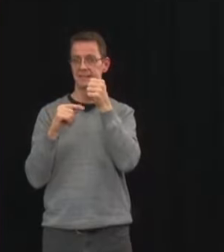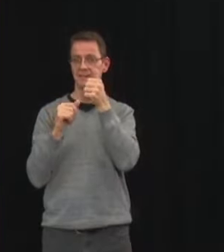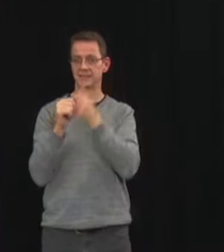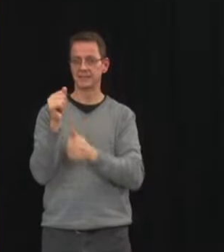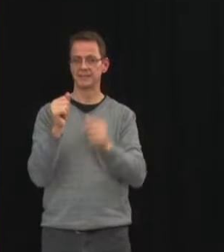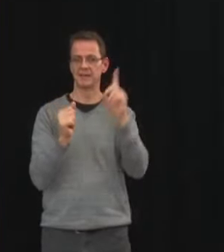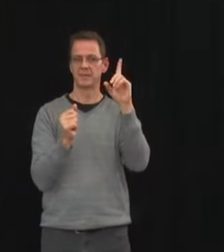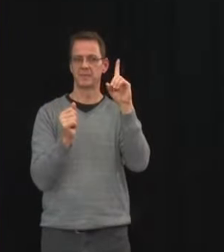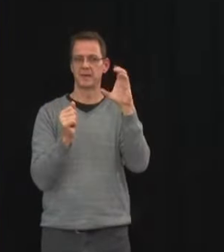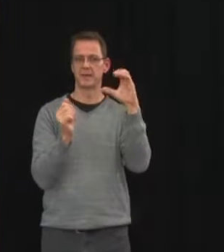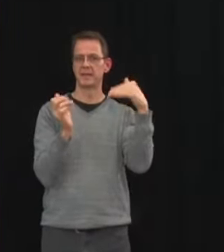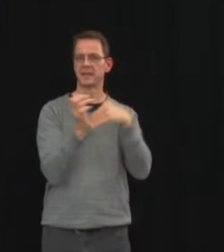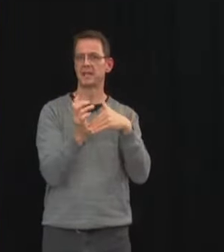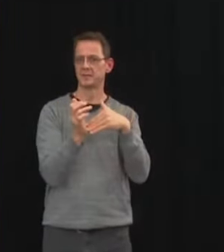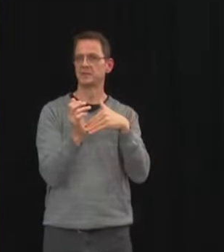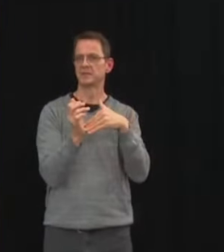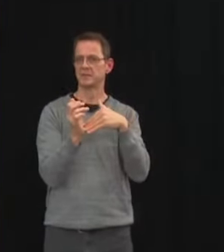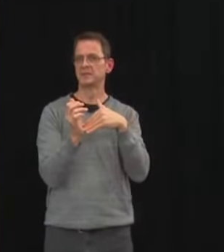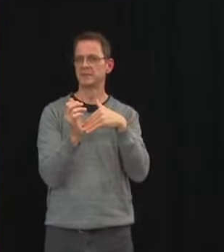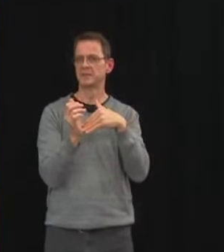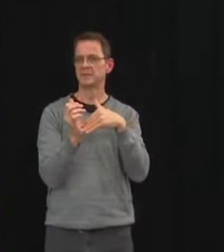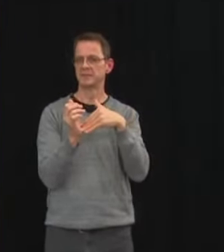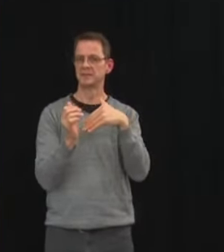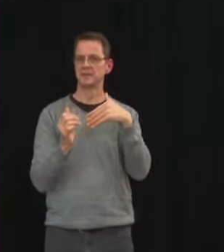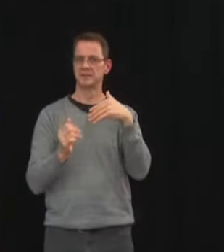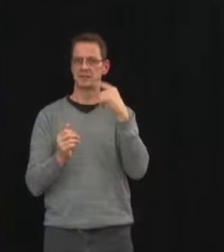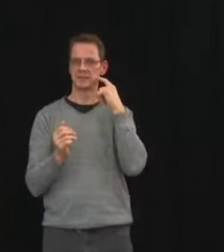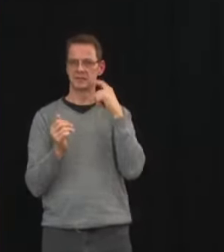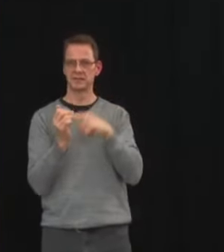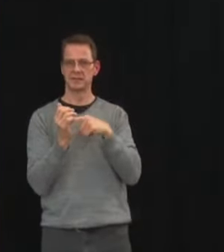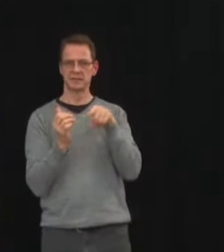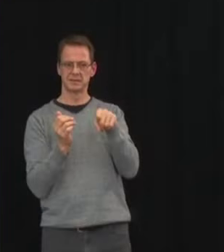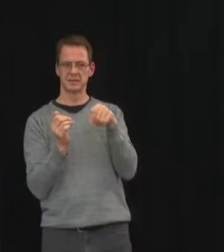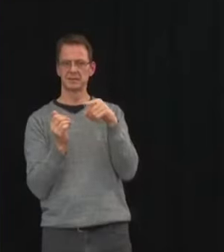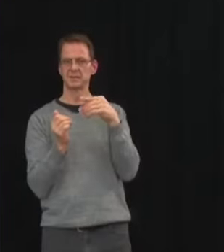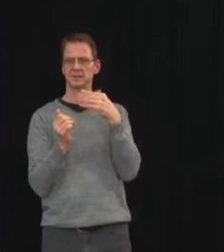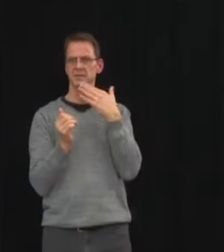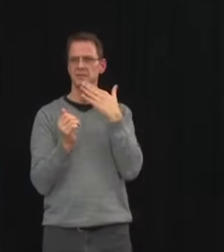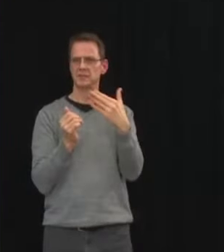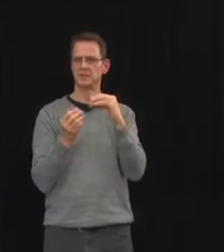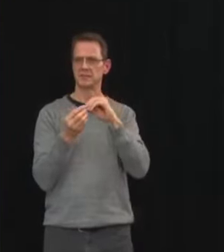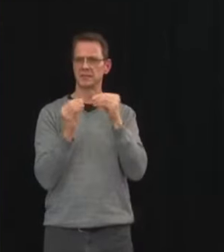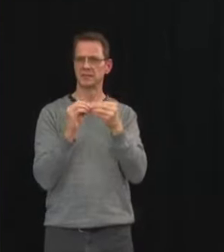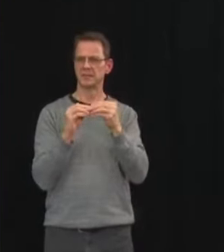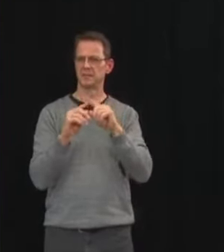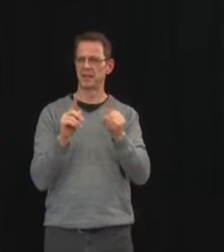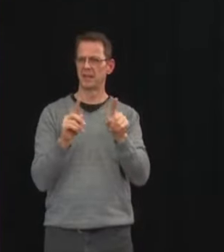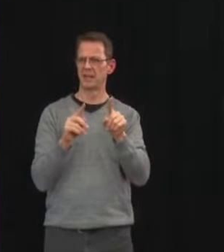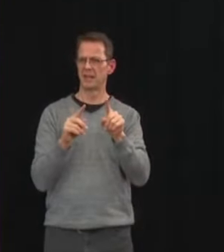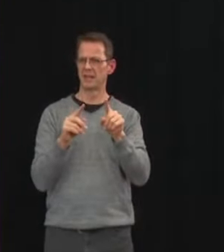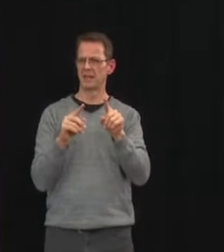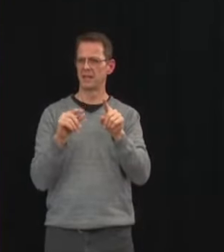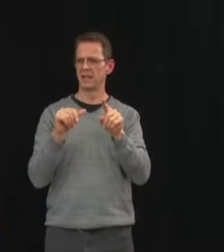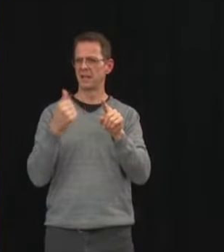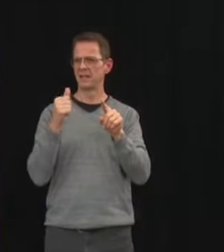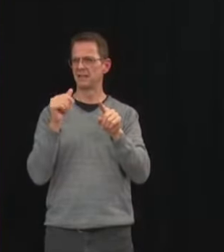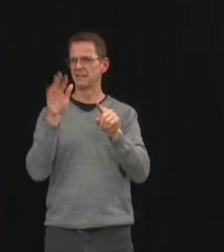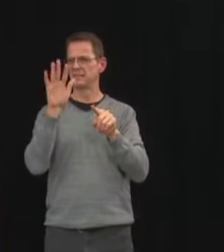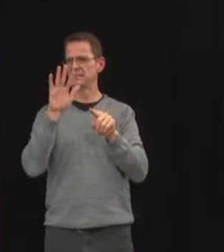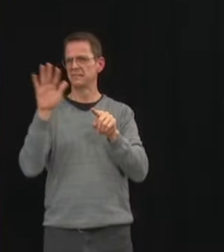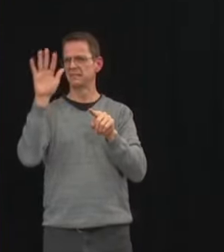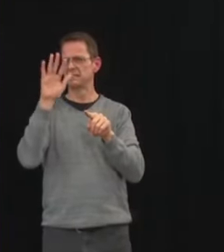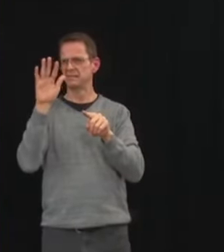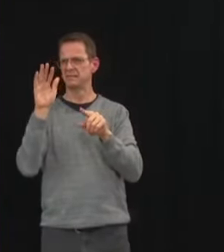see uh very significant increases uh one local geographic area with 1600 cases per hundred thousand